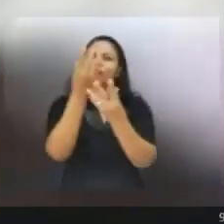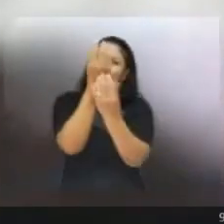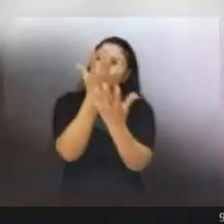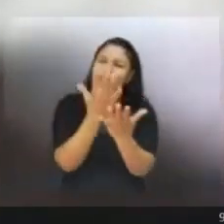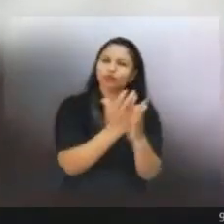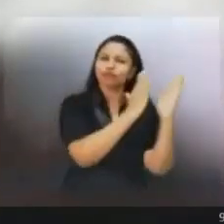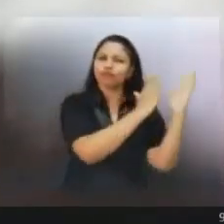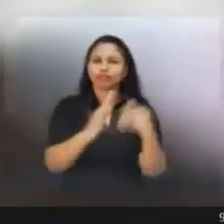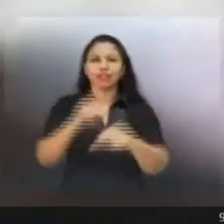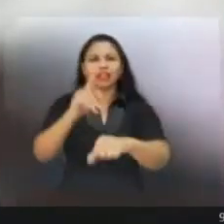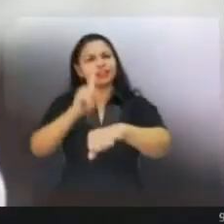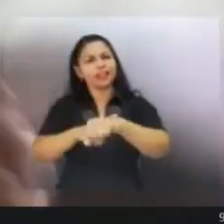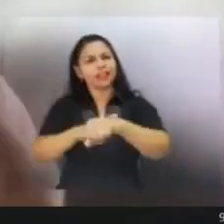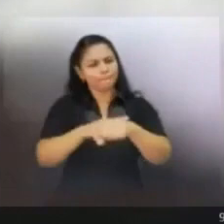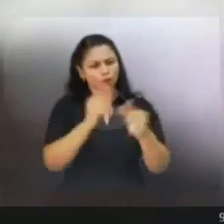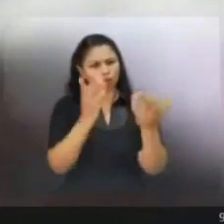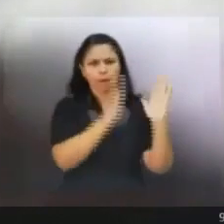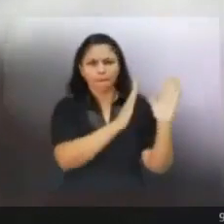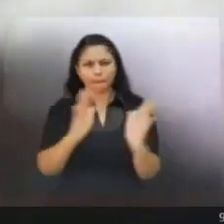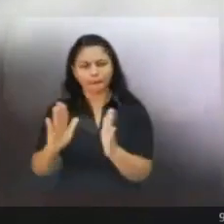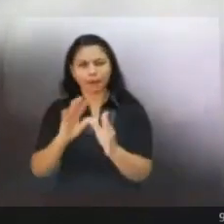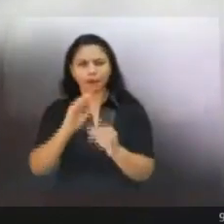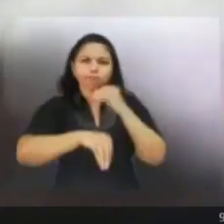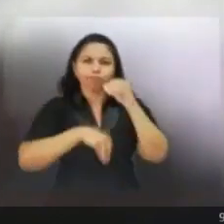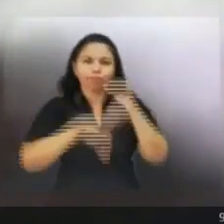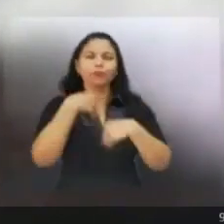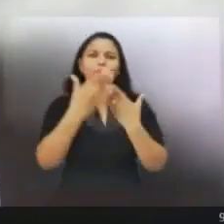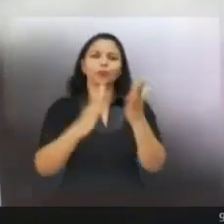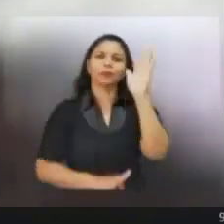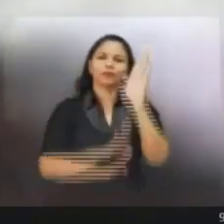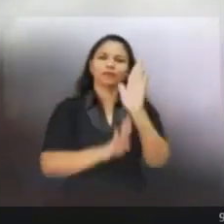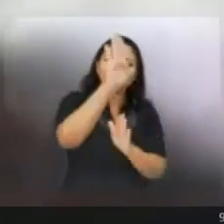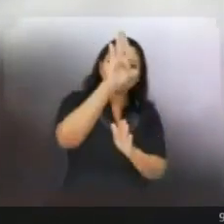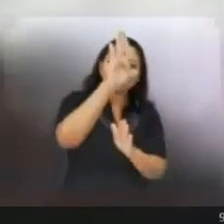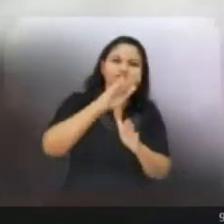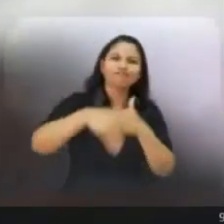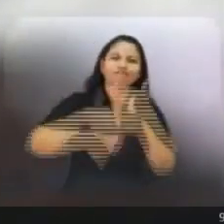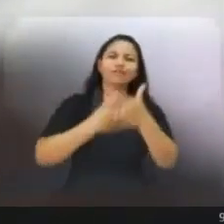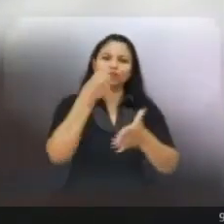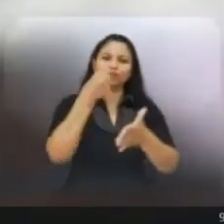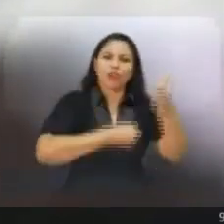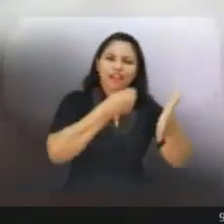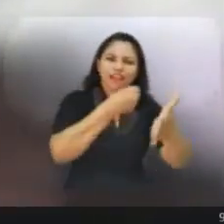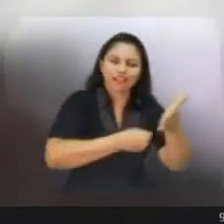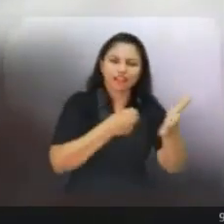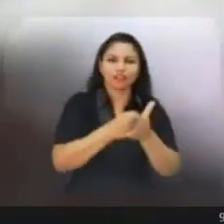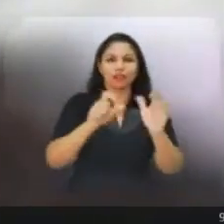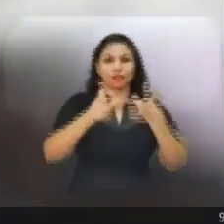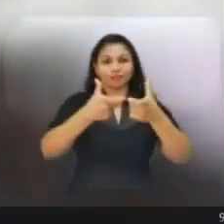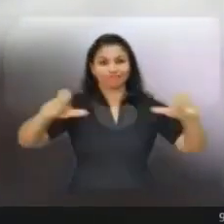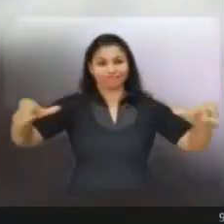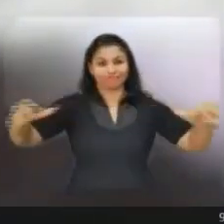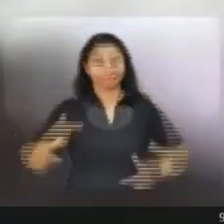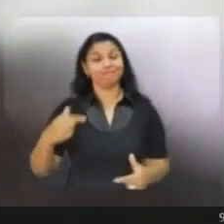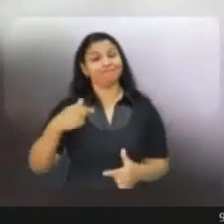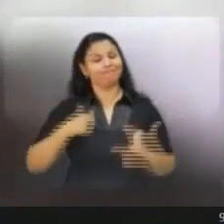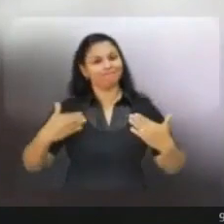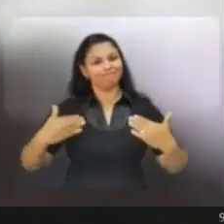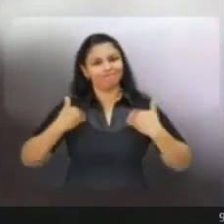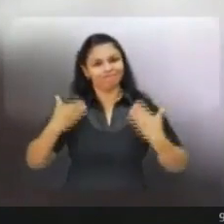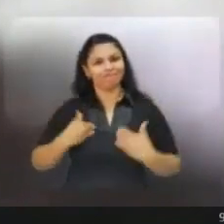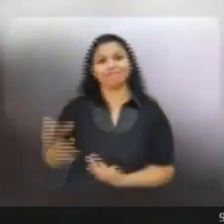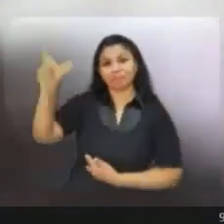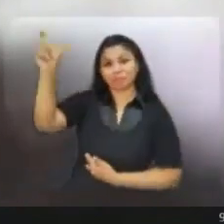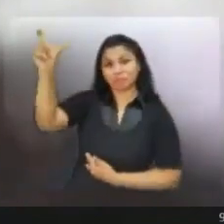all this stuff because following the development of how spectrum needs to move forward. I am very happy to have